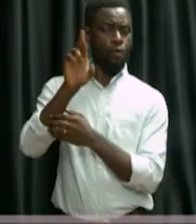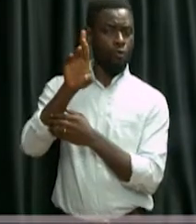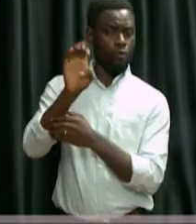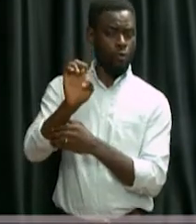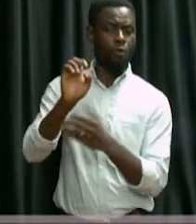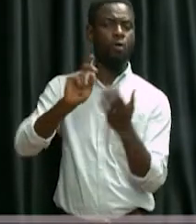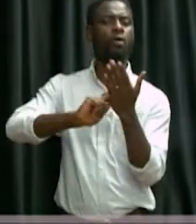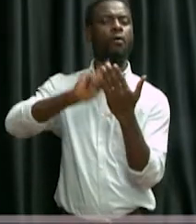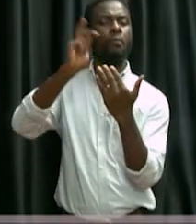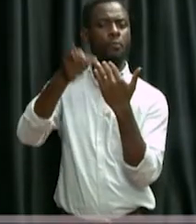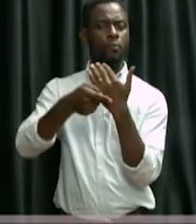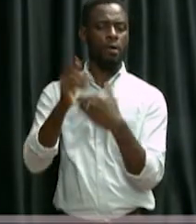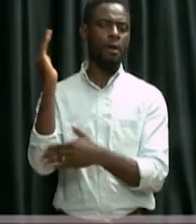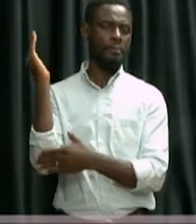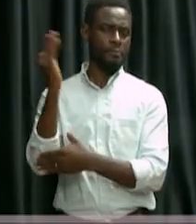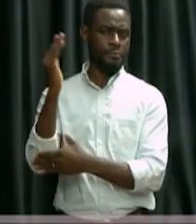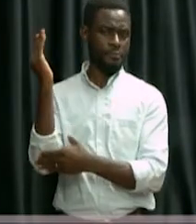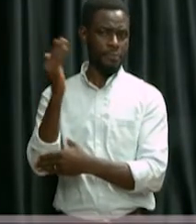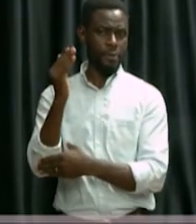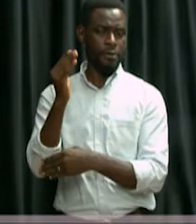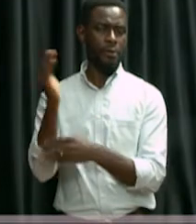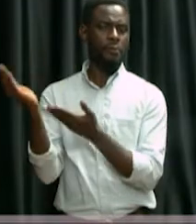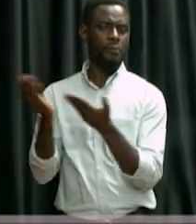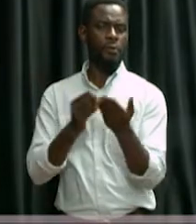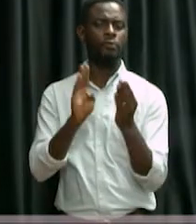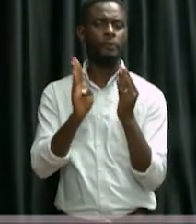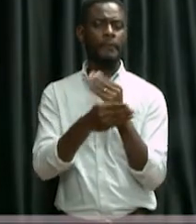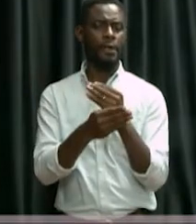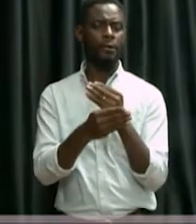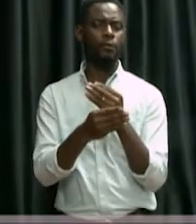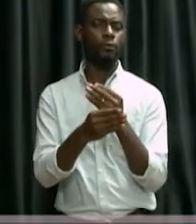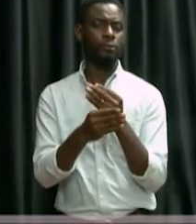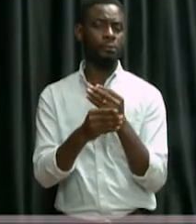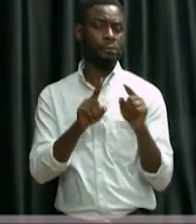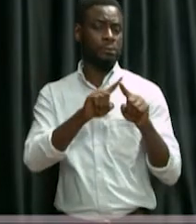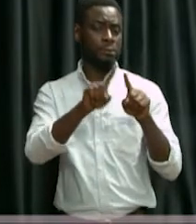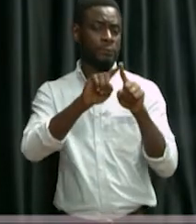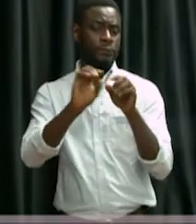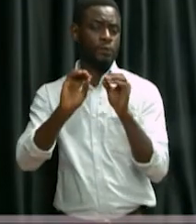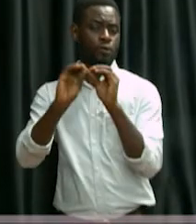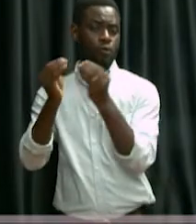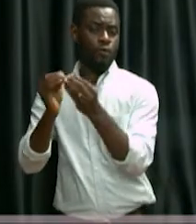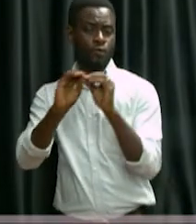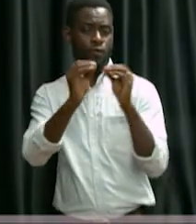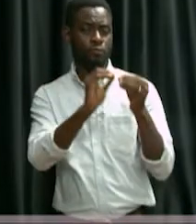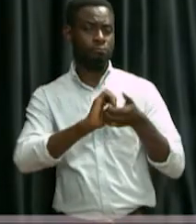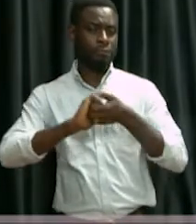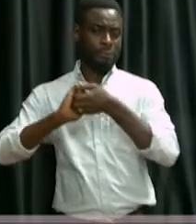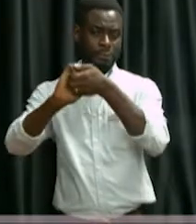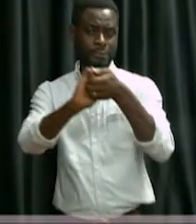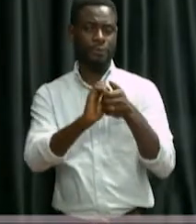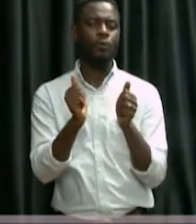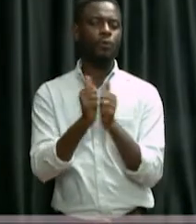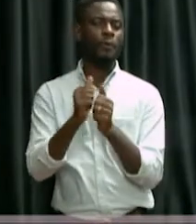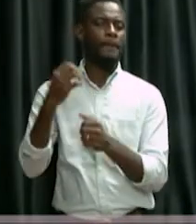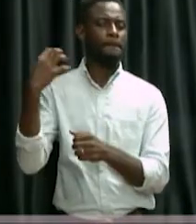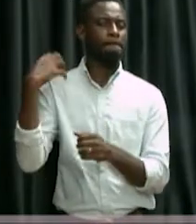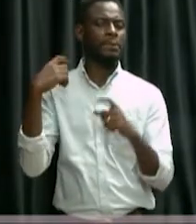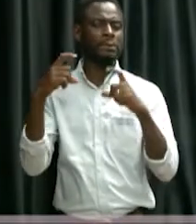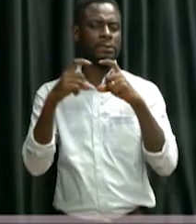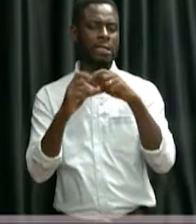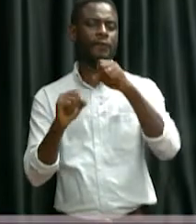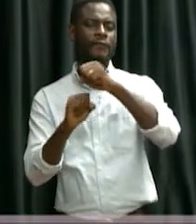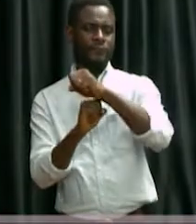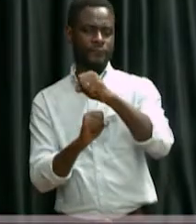program presentation brought to you by the Springboard Rocio Foundation in partnership with the MasterCard